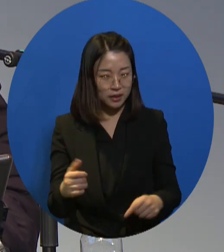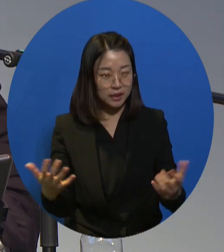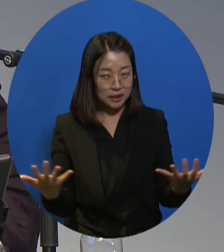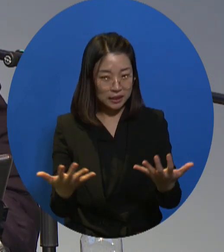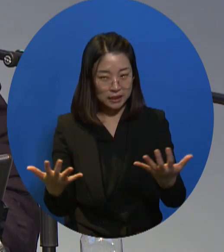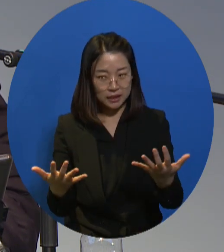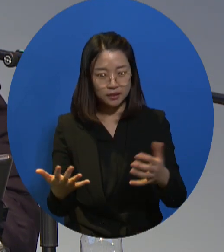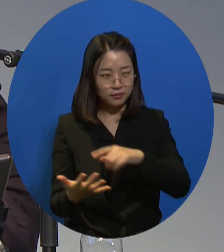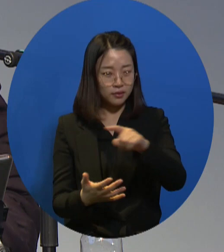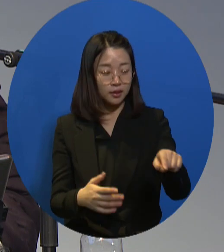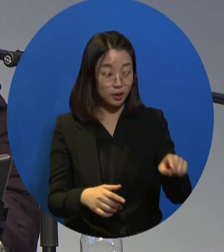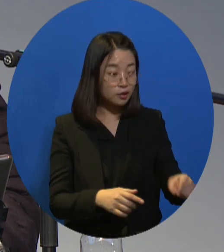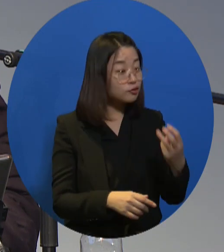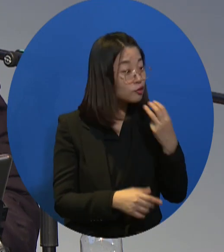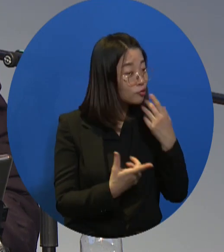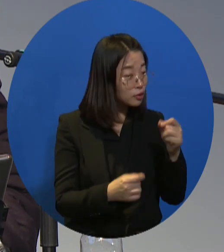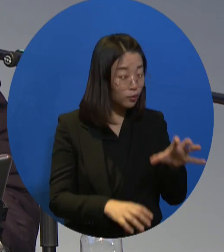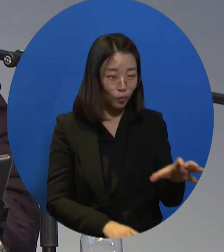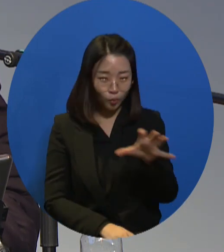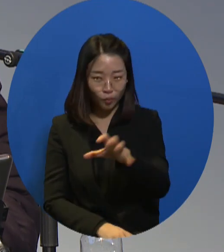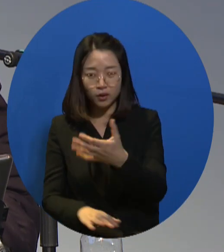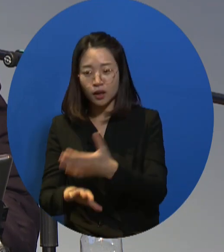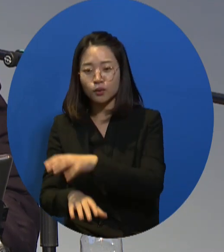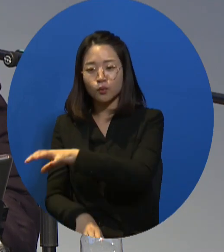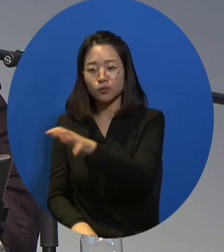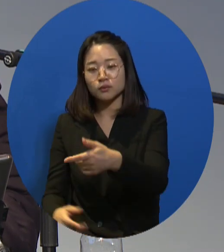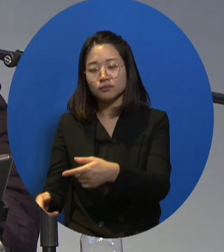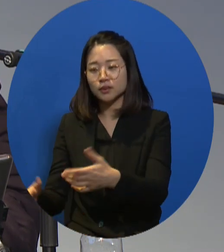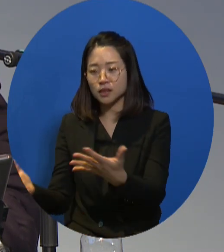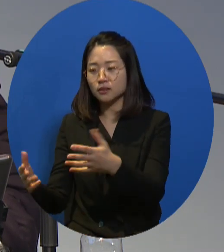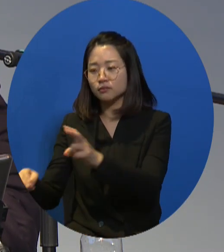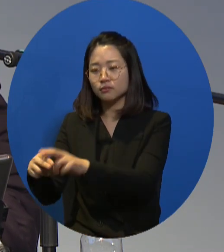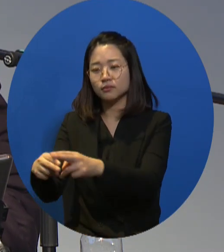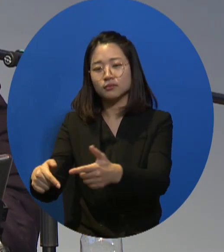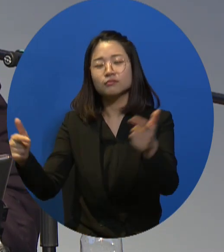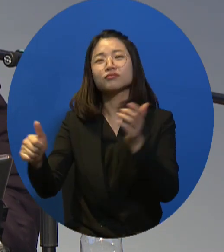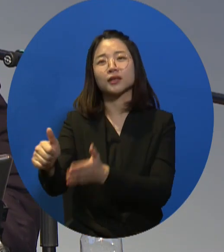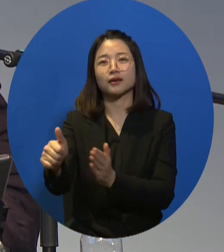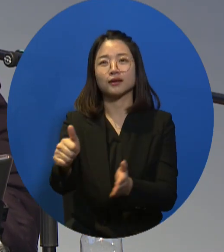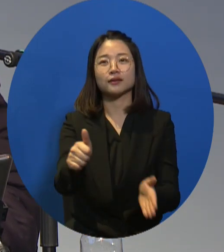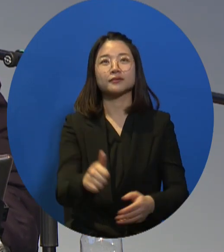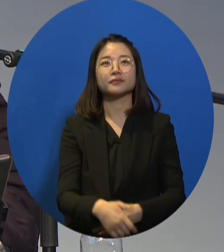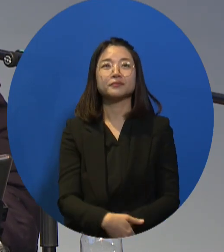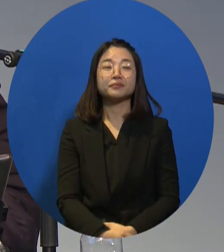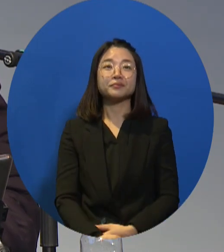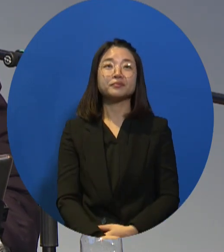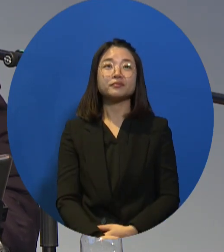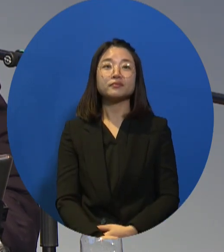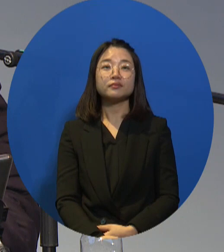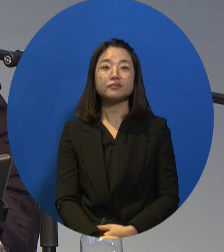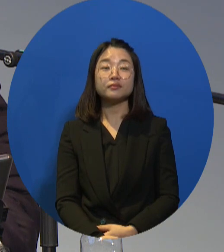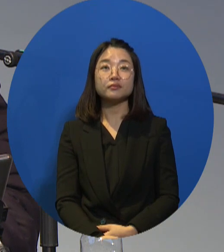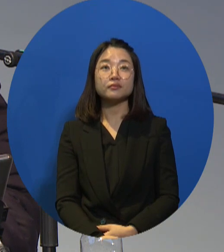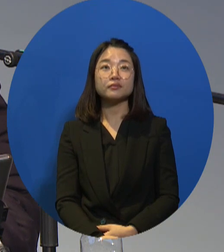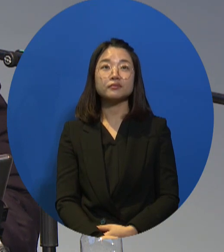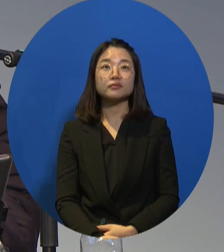I believe that we need to create more jobs under this program. Because I'm a discussant,